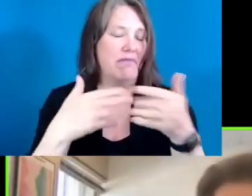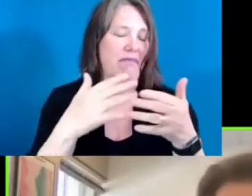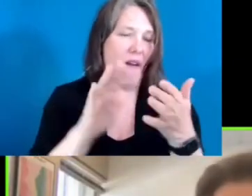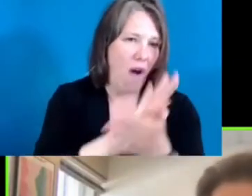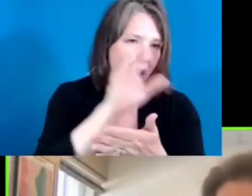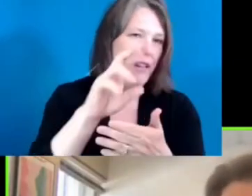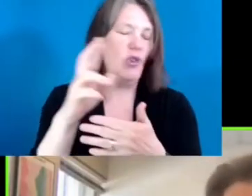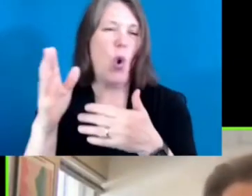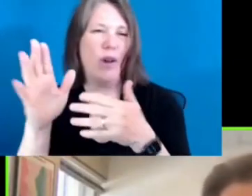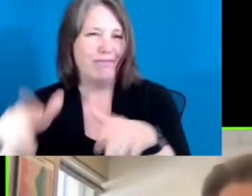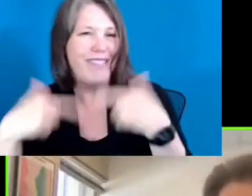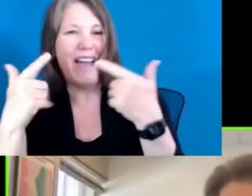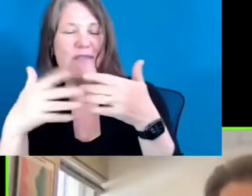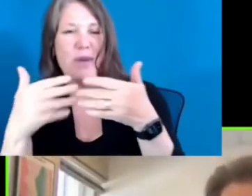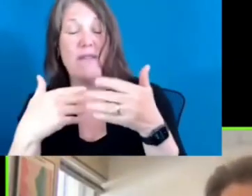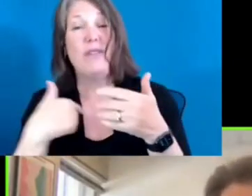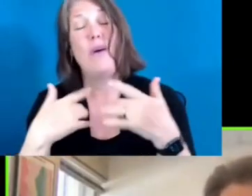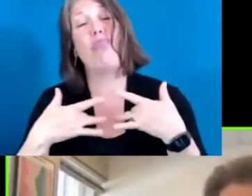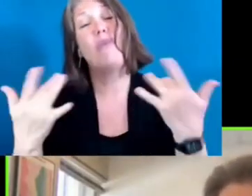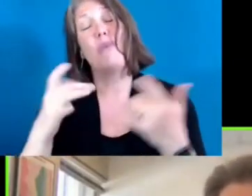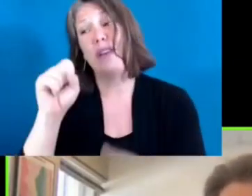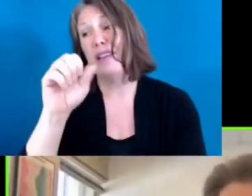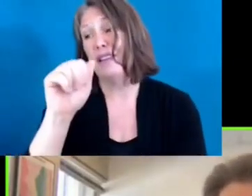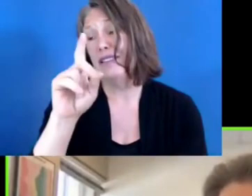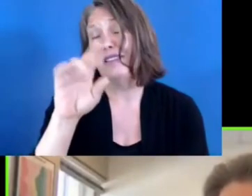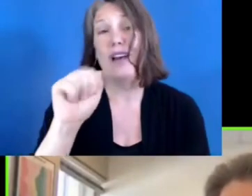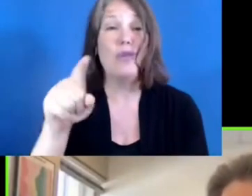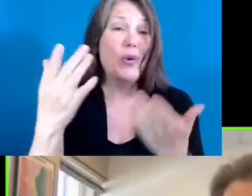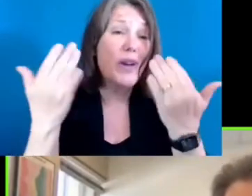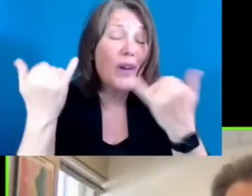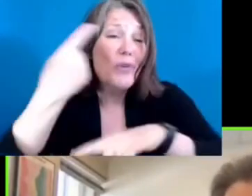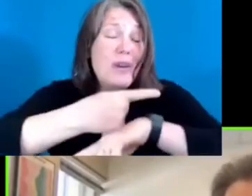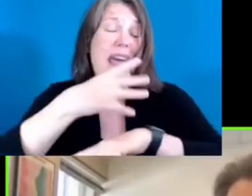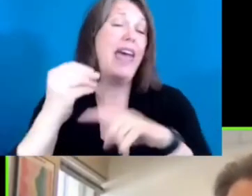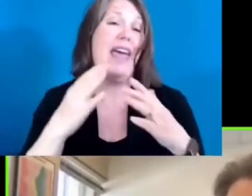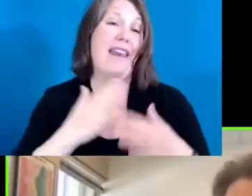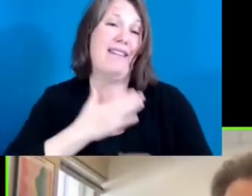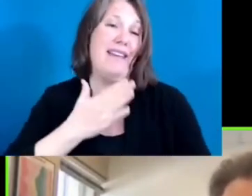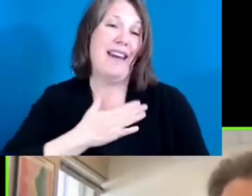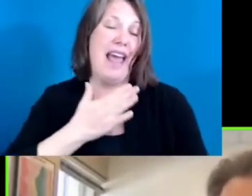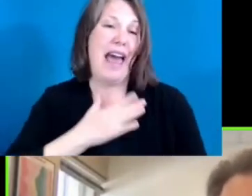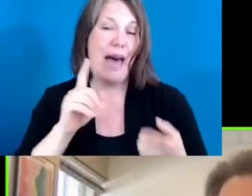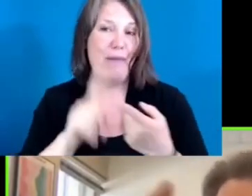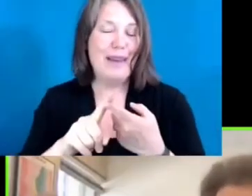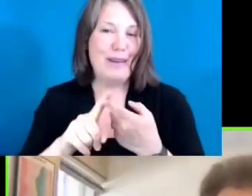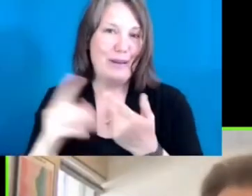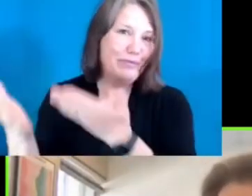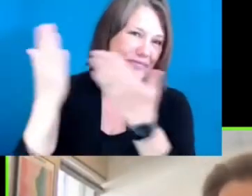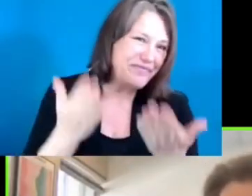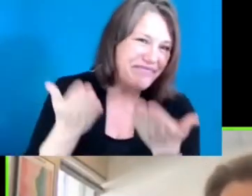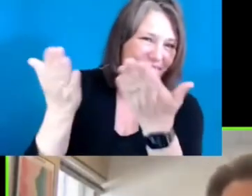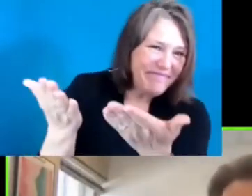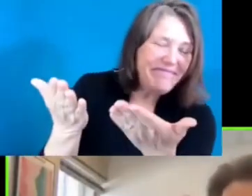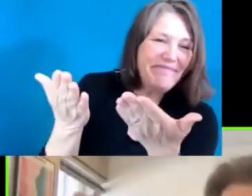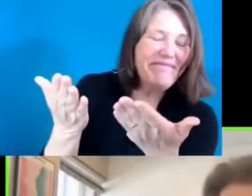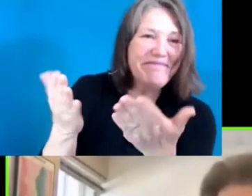what part of life. I'm so thrilled, Sandra, that you could be with us here today and very, very happy to take you and give you